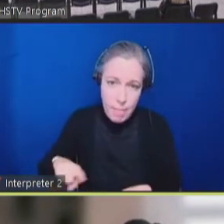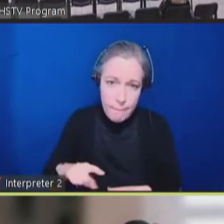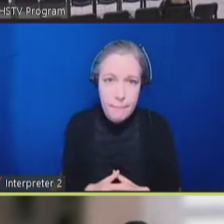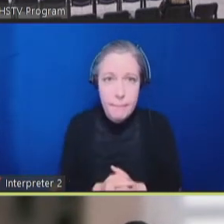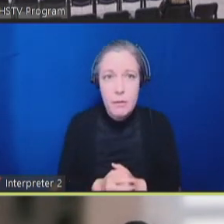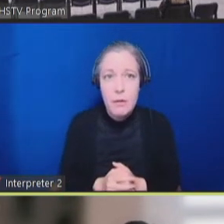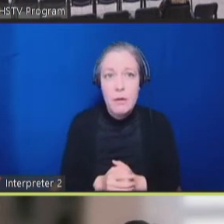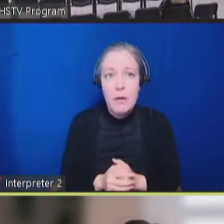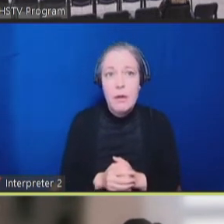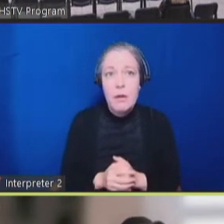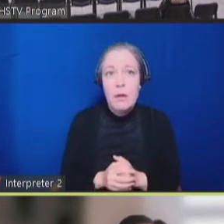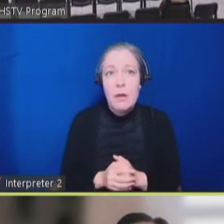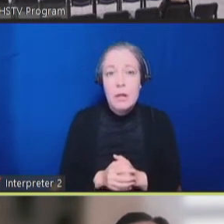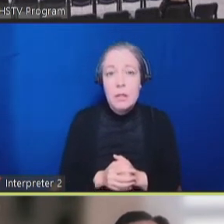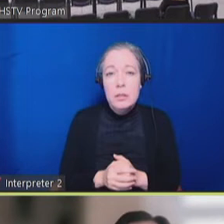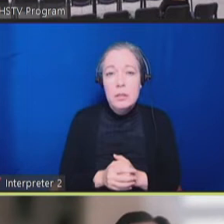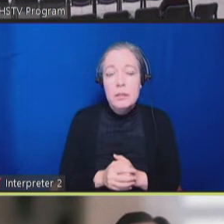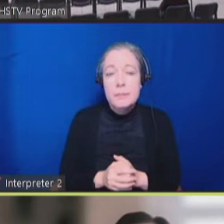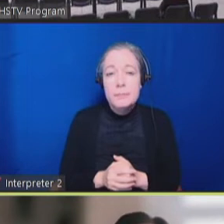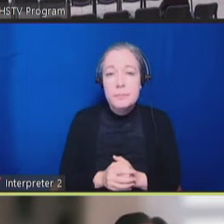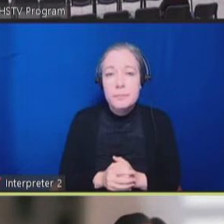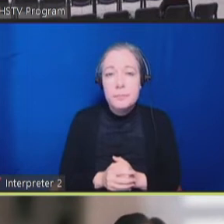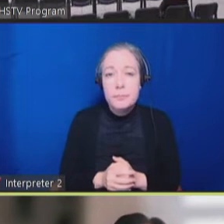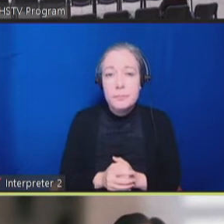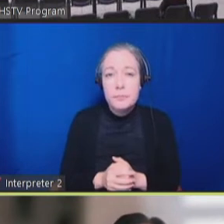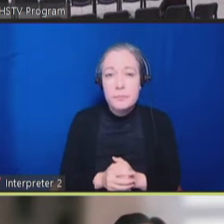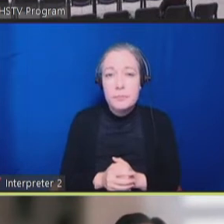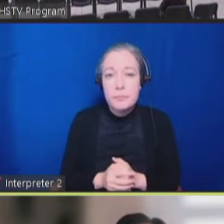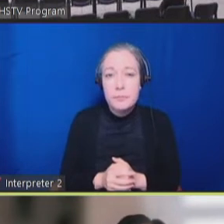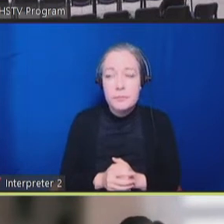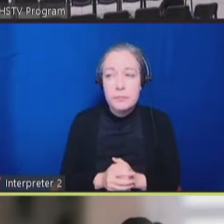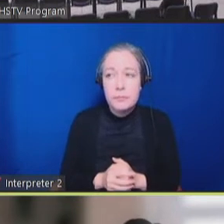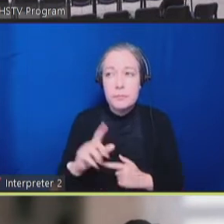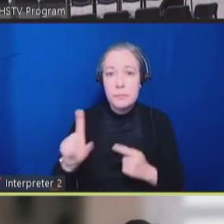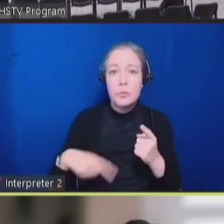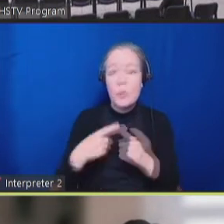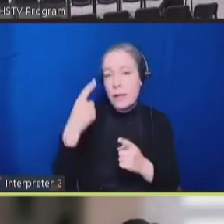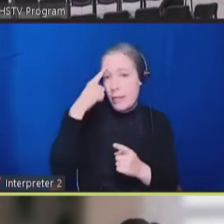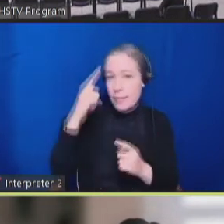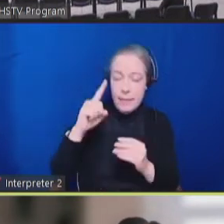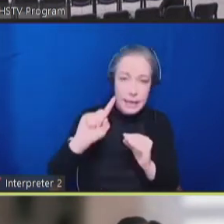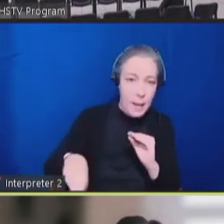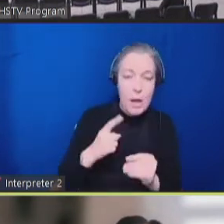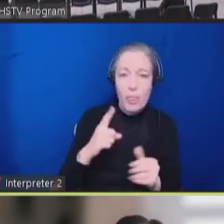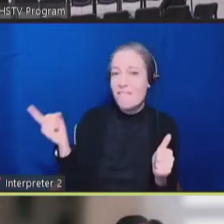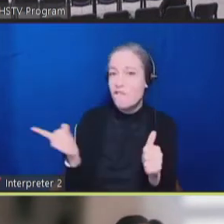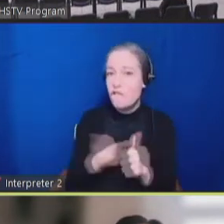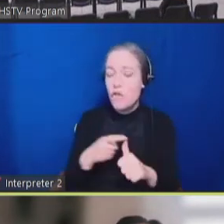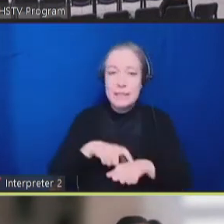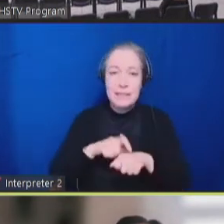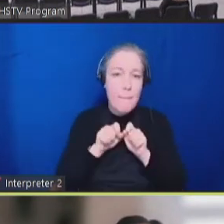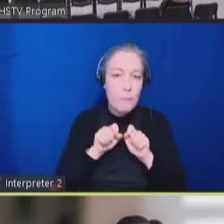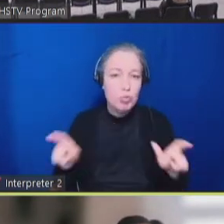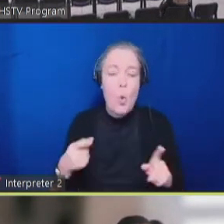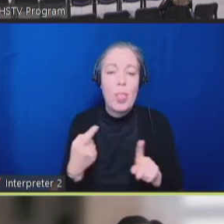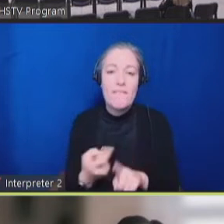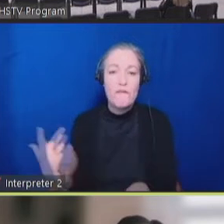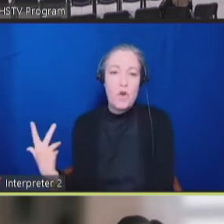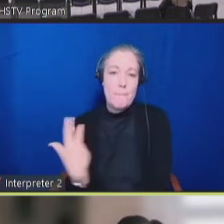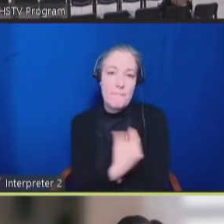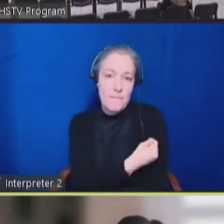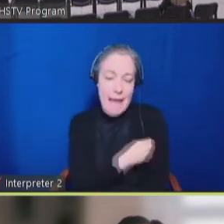So, going back to the initial COVID vaccine rollout, federal policy really